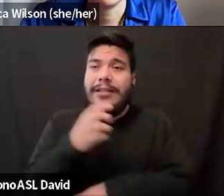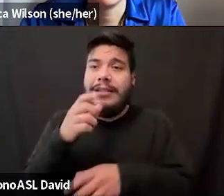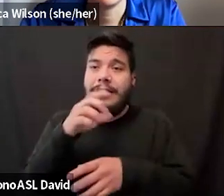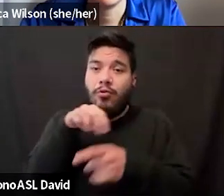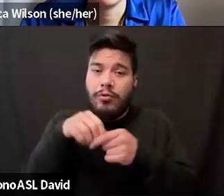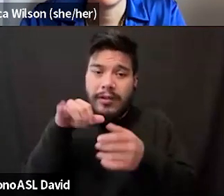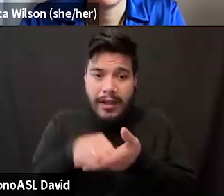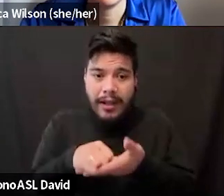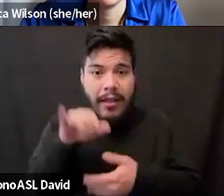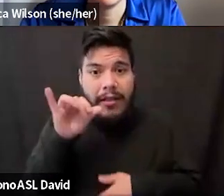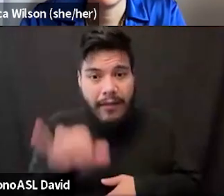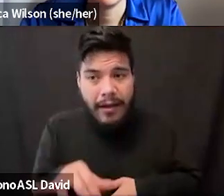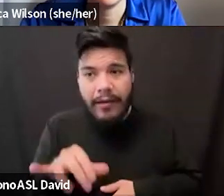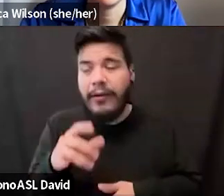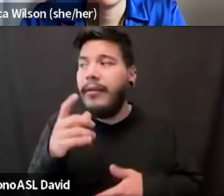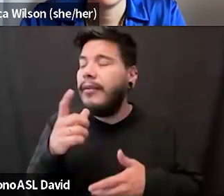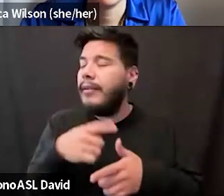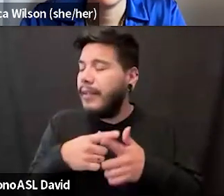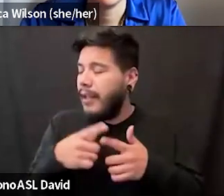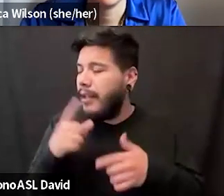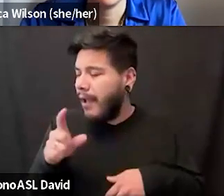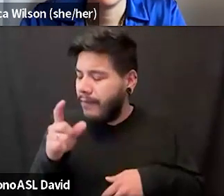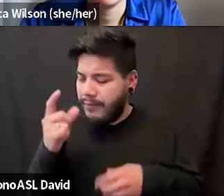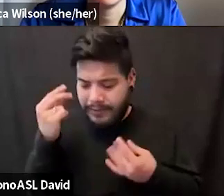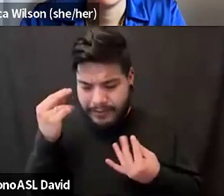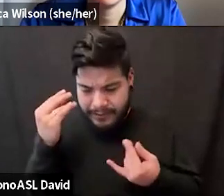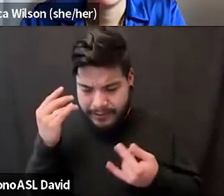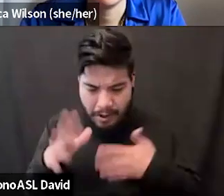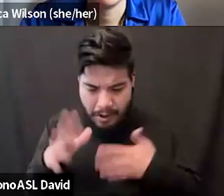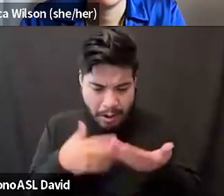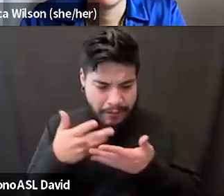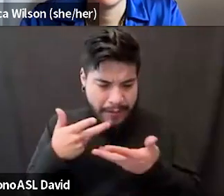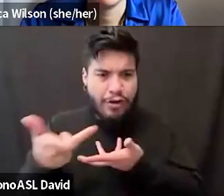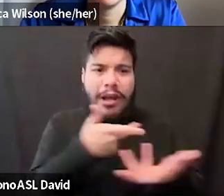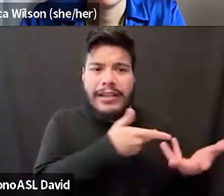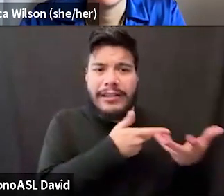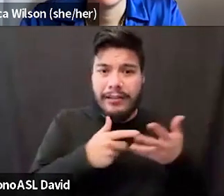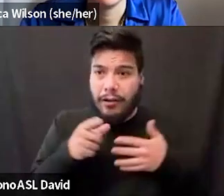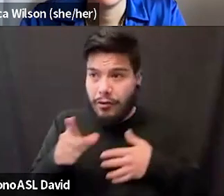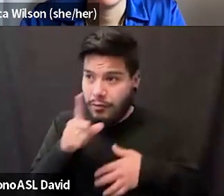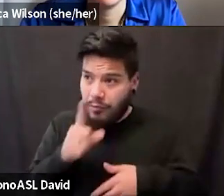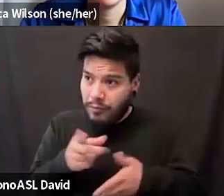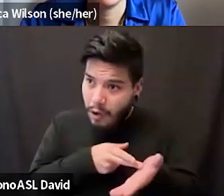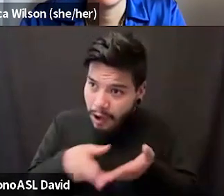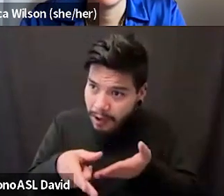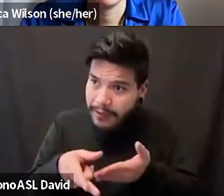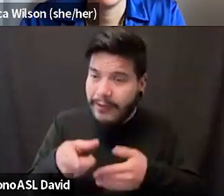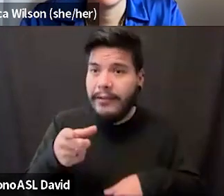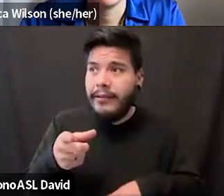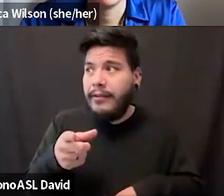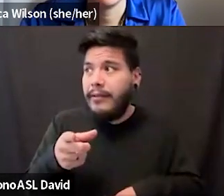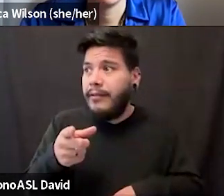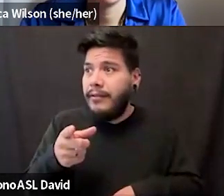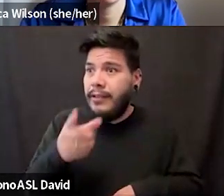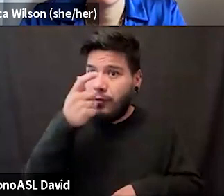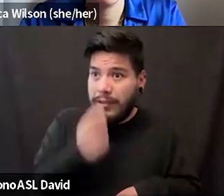Is that then I have to question all of these interactions about like, are you authentically interested in getting to know me?